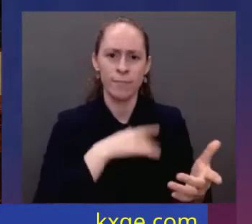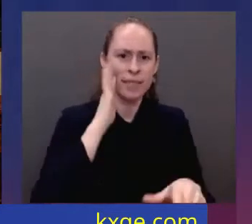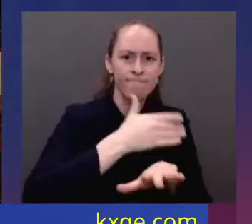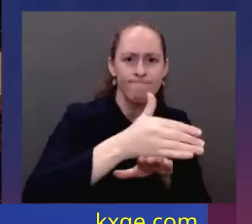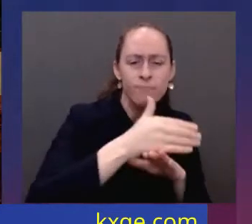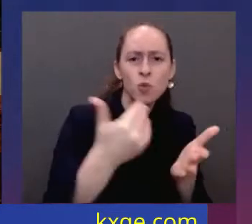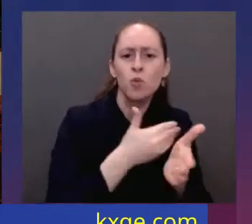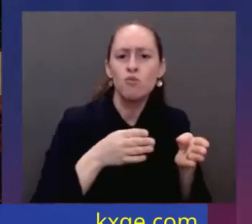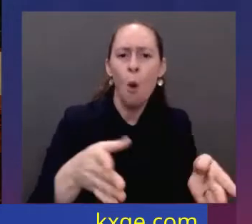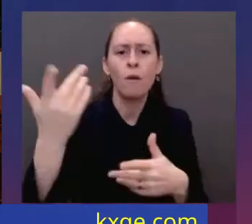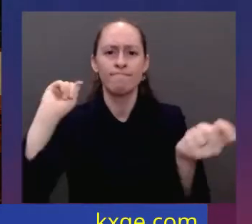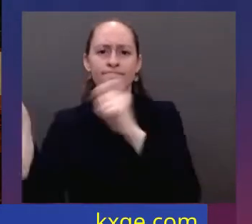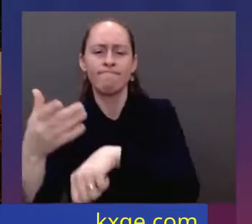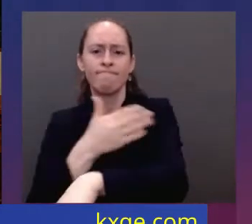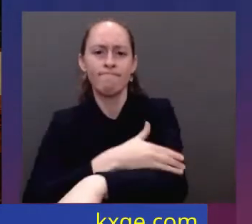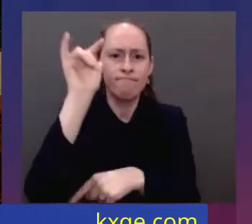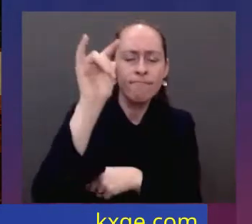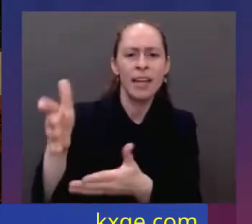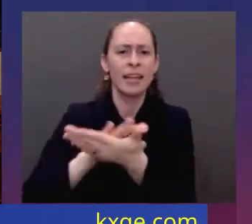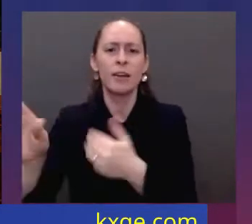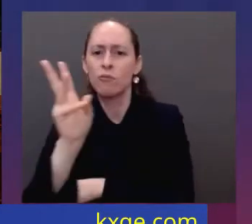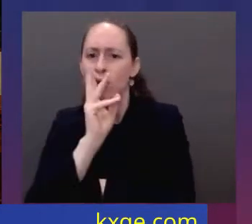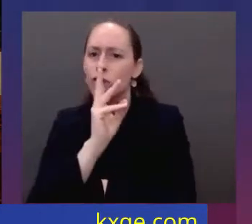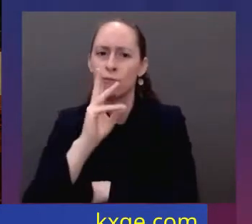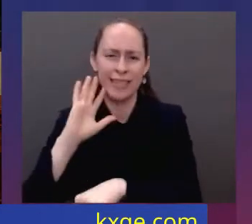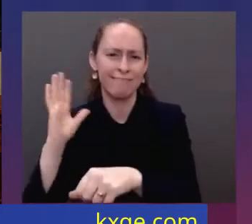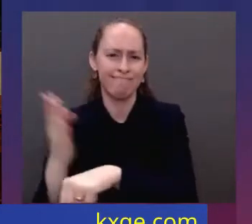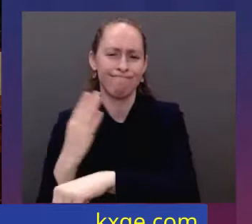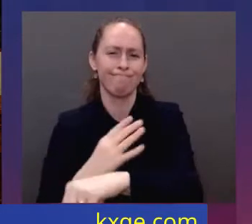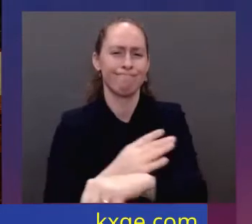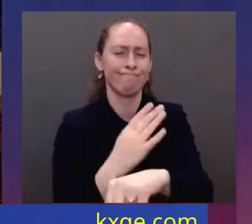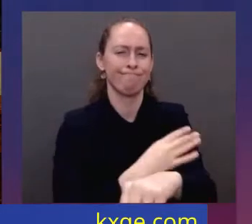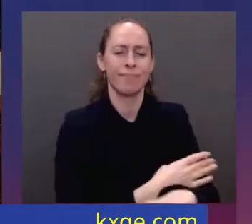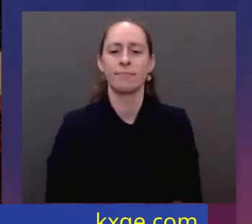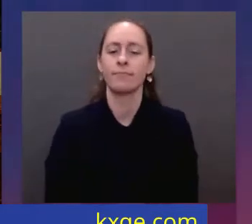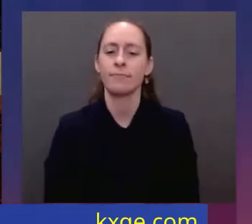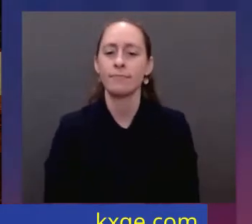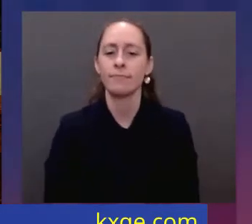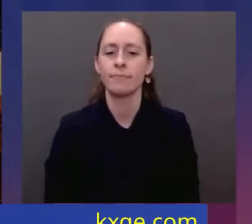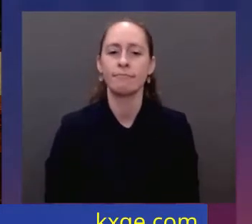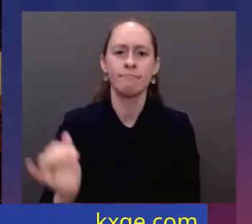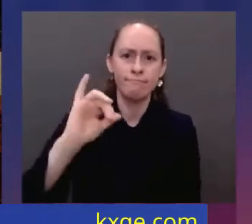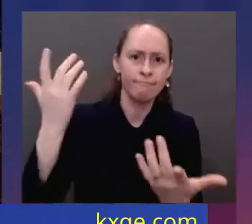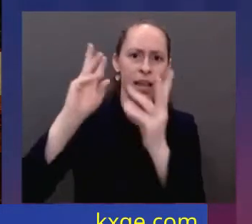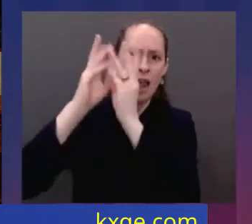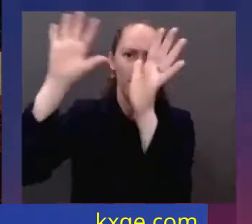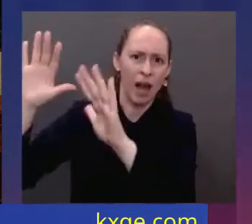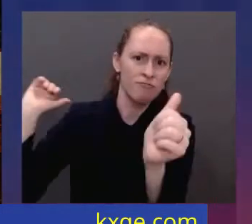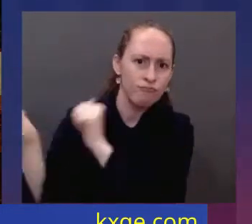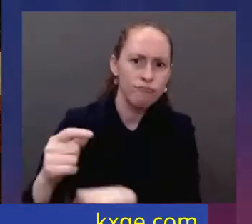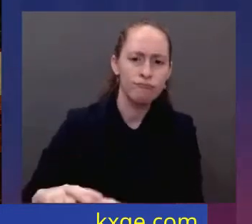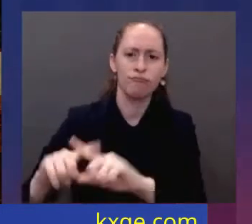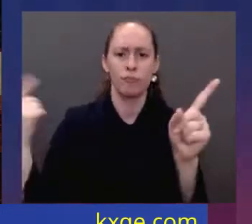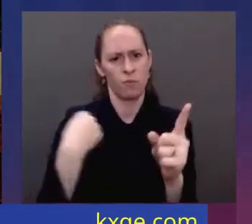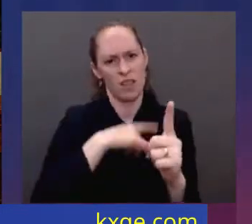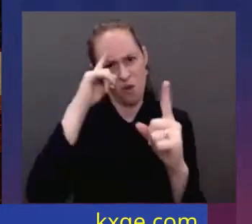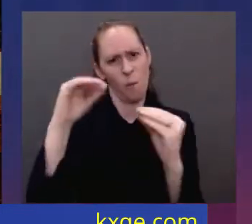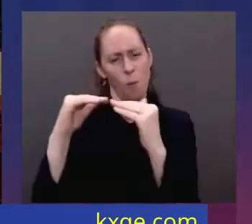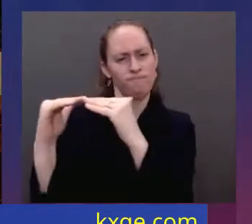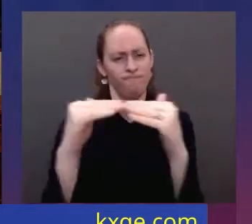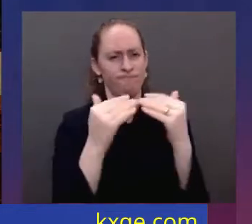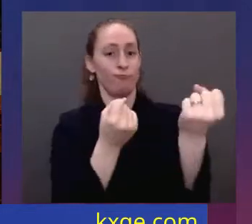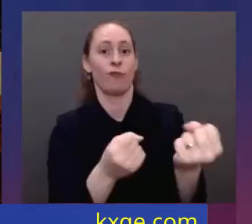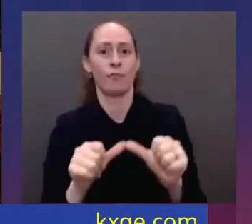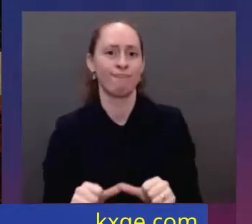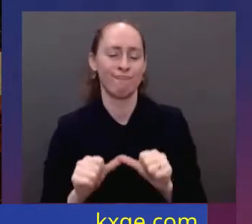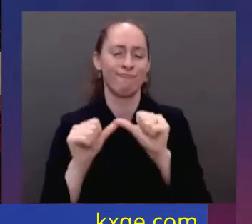And we'll do it to withstand the devastating effects of climate change and promote environmental justice. We'll build a national network of 500,000 electric vehicle charging stations,